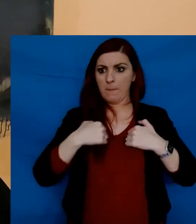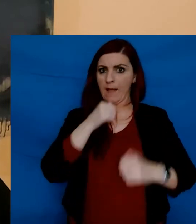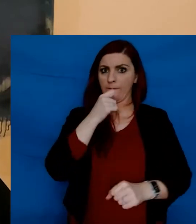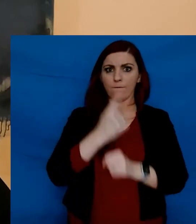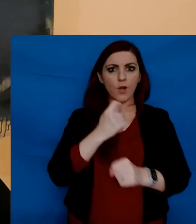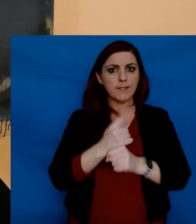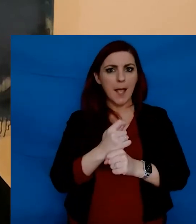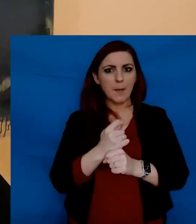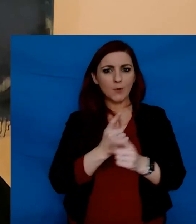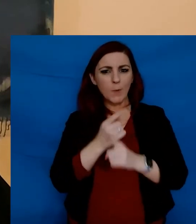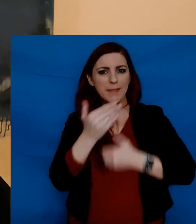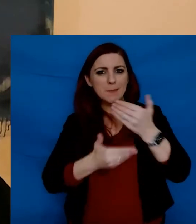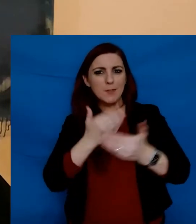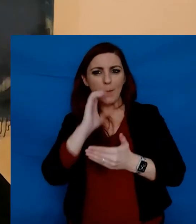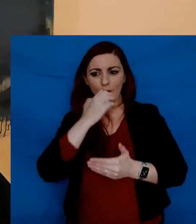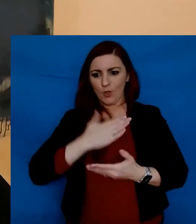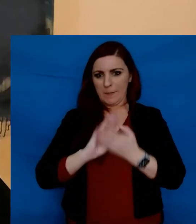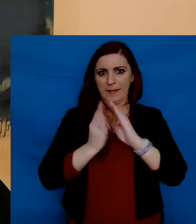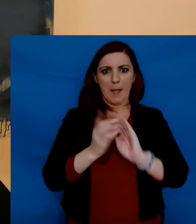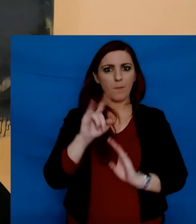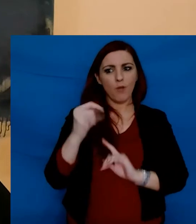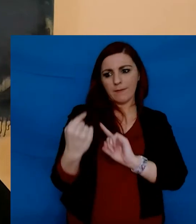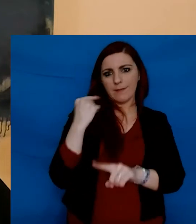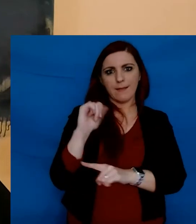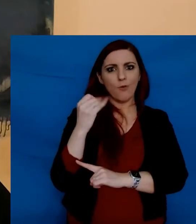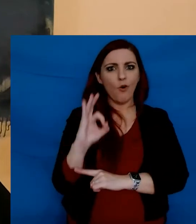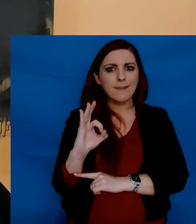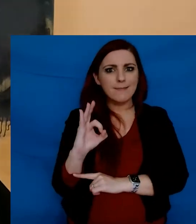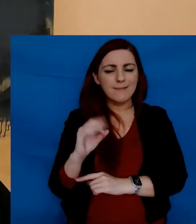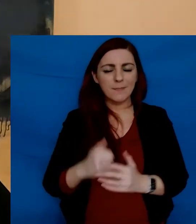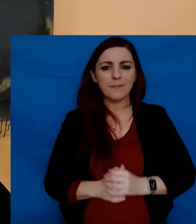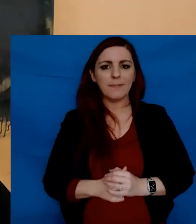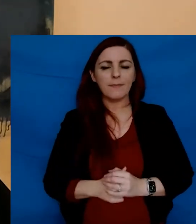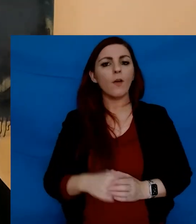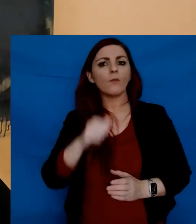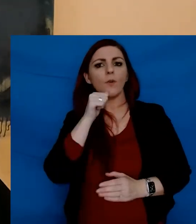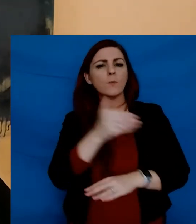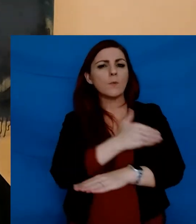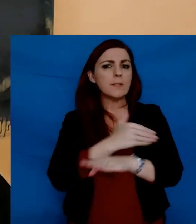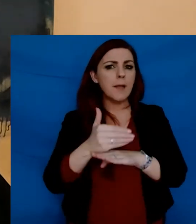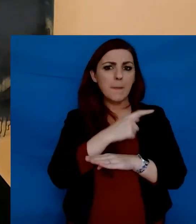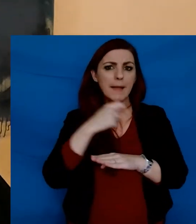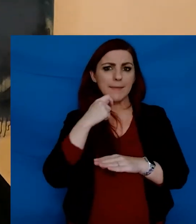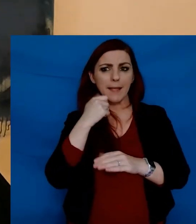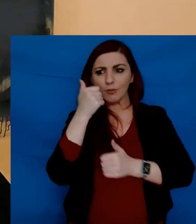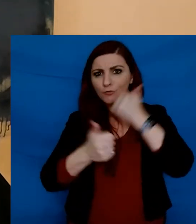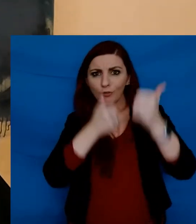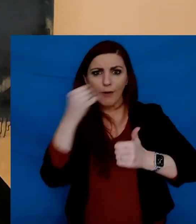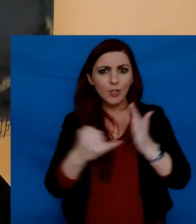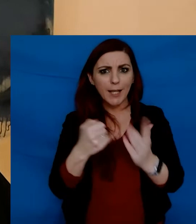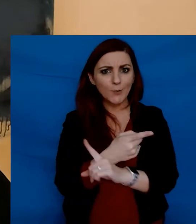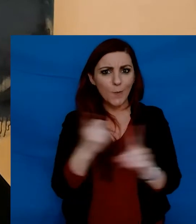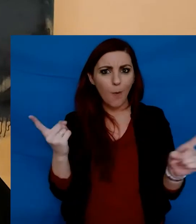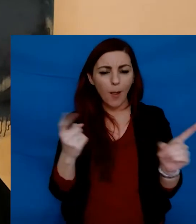It's actually my first time doing this, because I only became Provost last August. I want to start off by saying